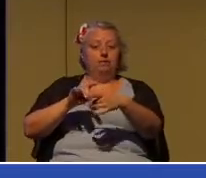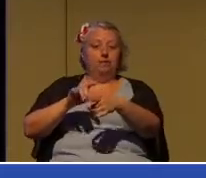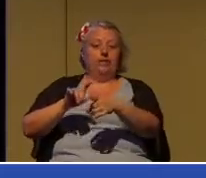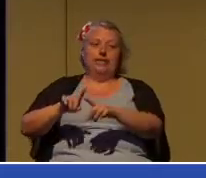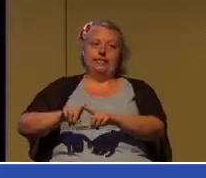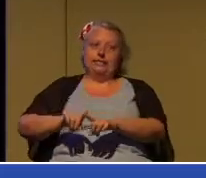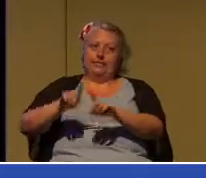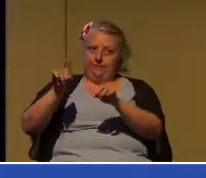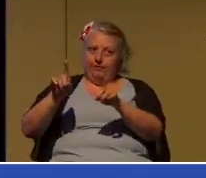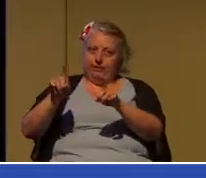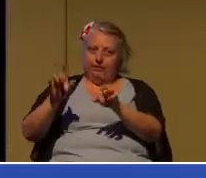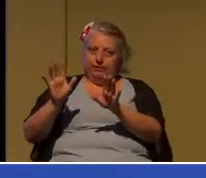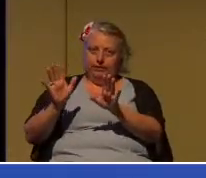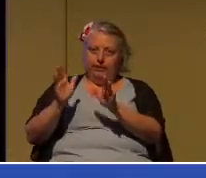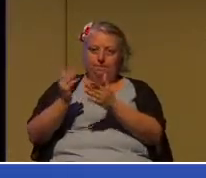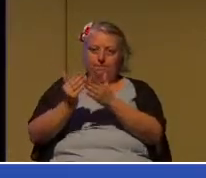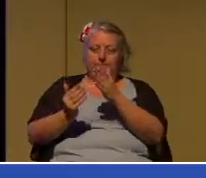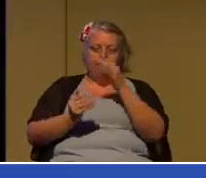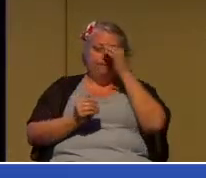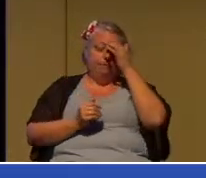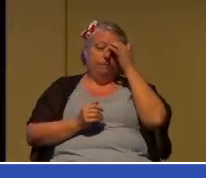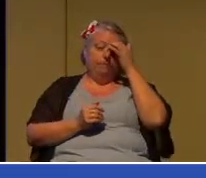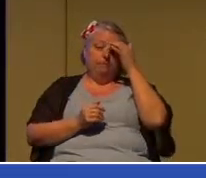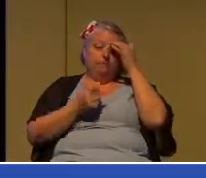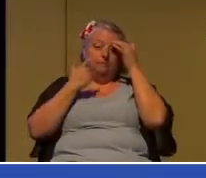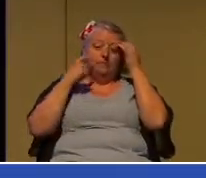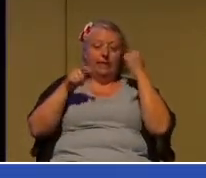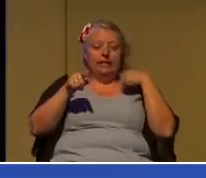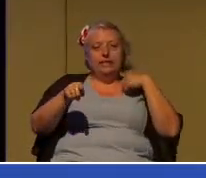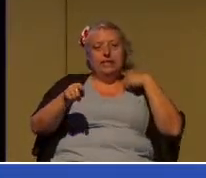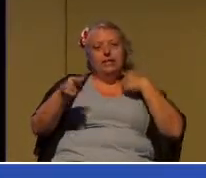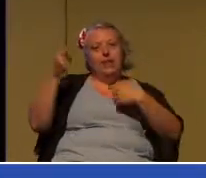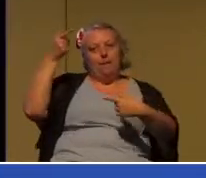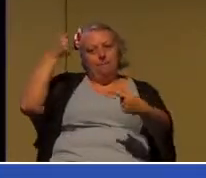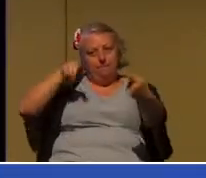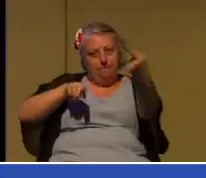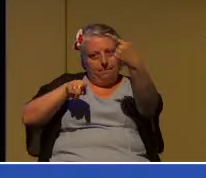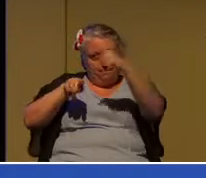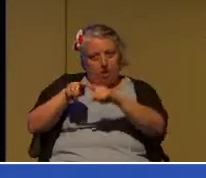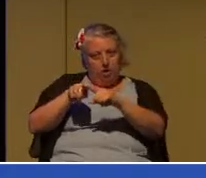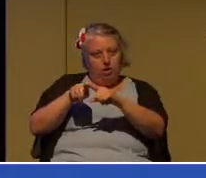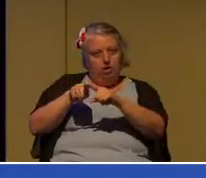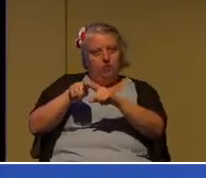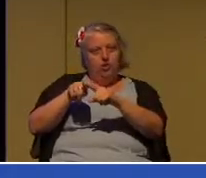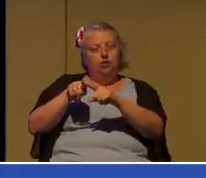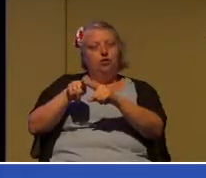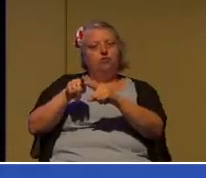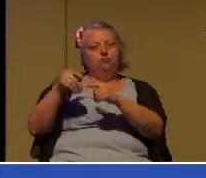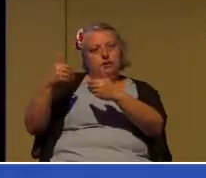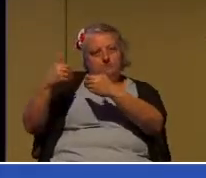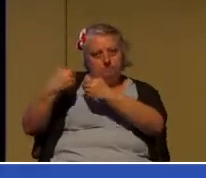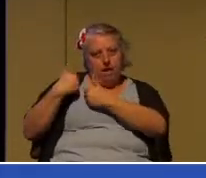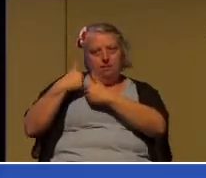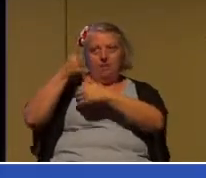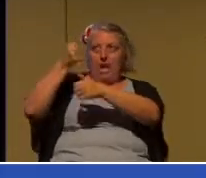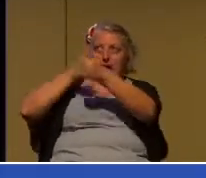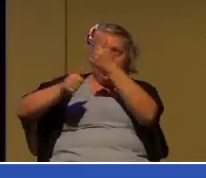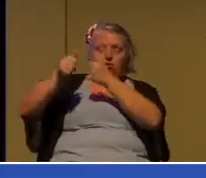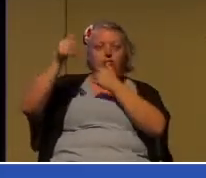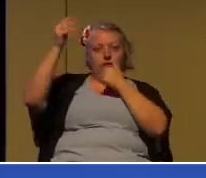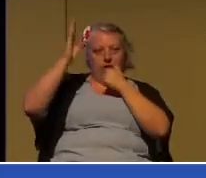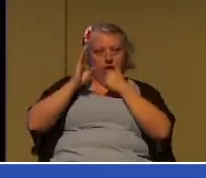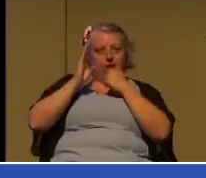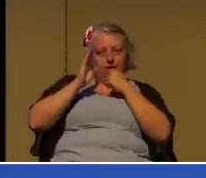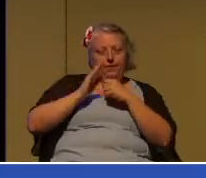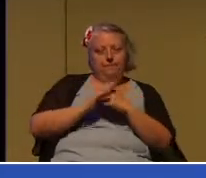to some degree because they are a mutual obligation under the face of God.